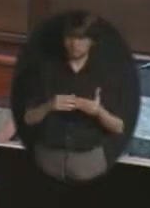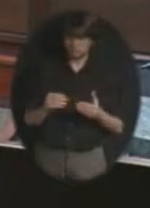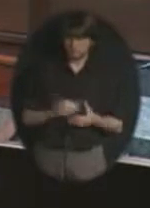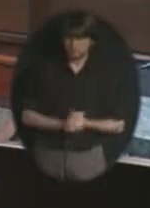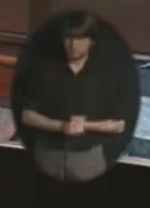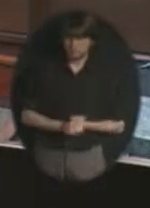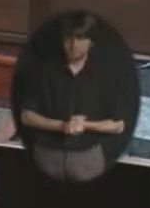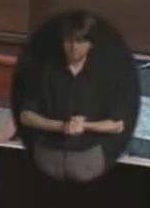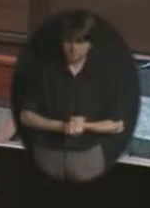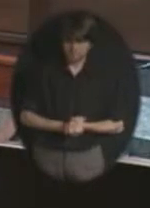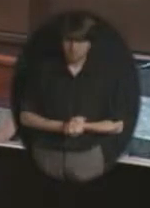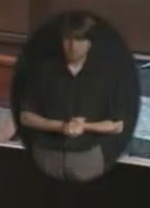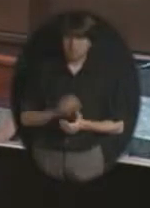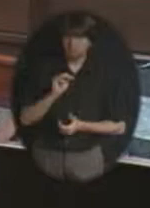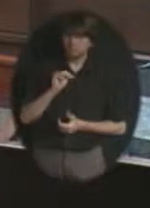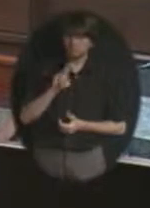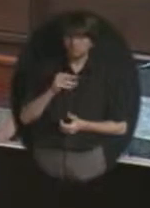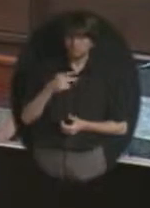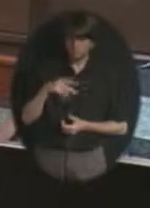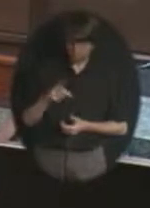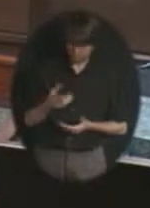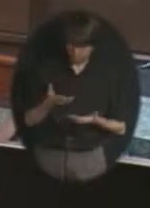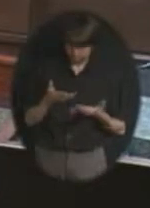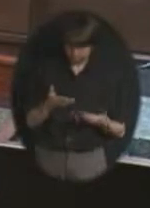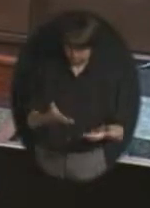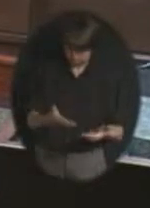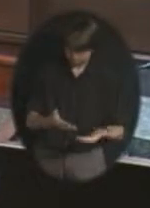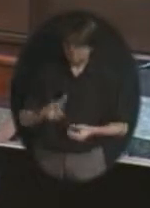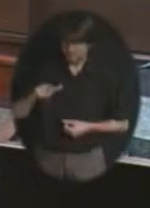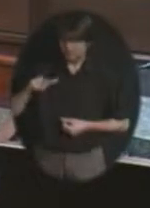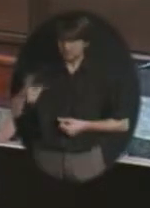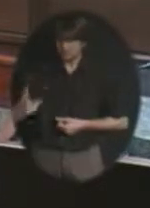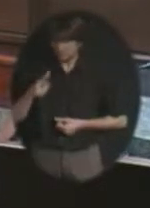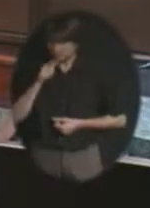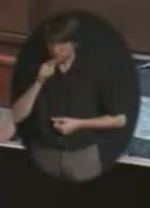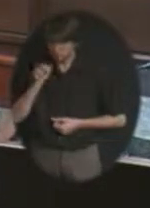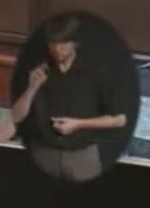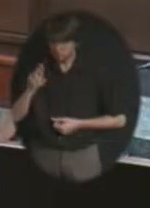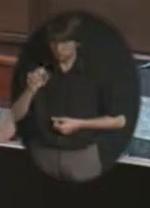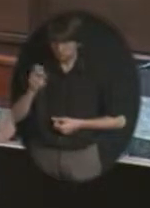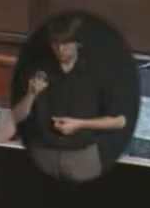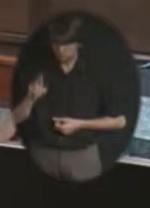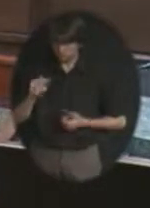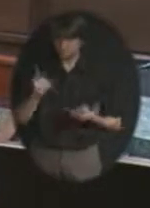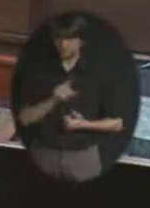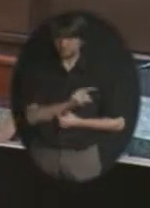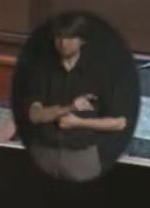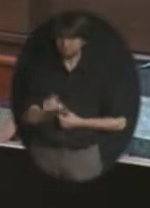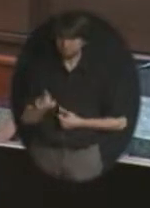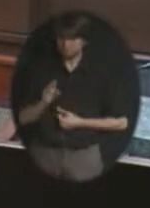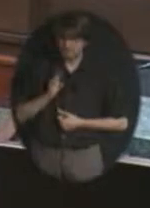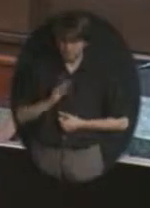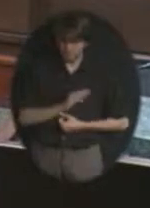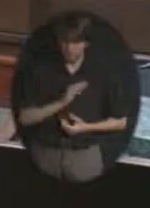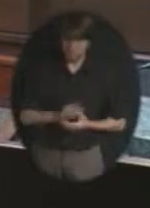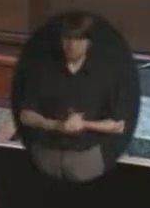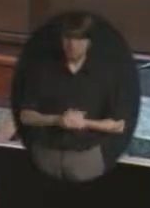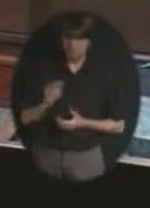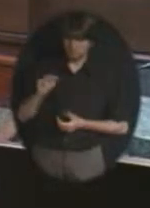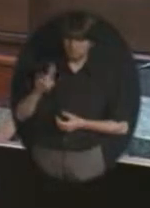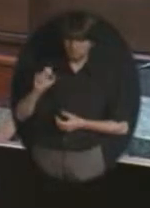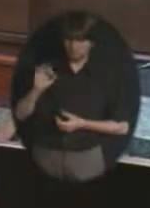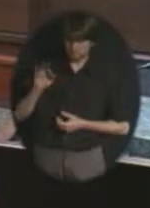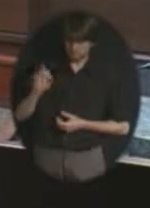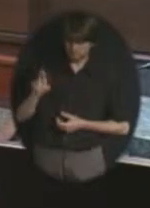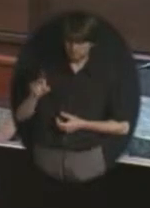Ms. Hibbs, have a motion by Mr. Poland and a second by Mr. Scheer. Would you call the roll, please? Yes. Mrs. Felter? Yes. Mrs. Martin? Yes. Mr. Poland?